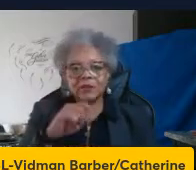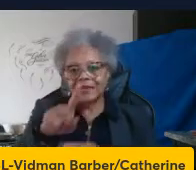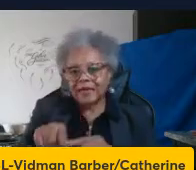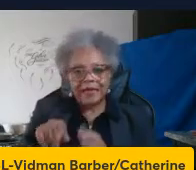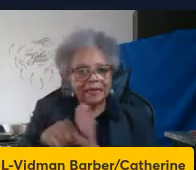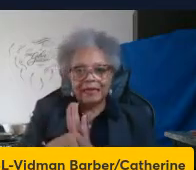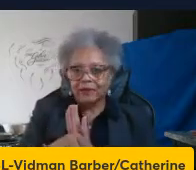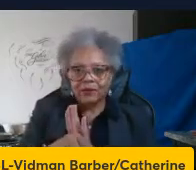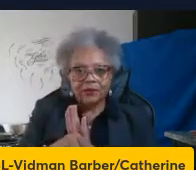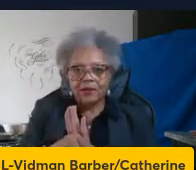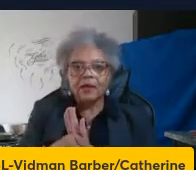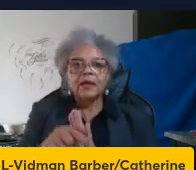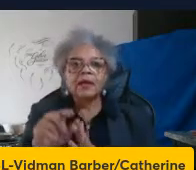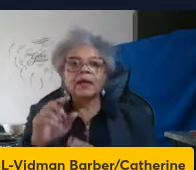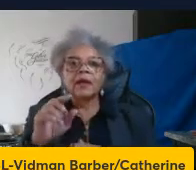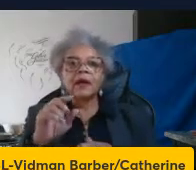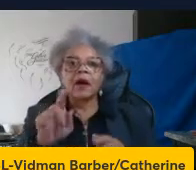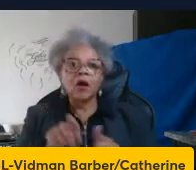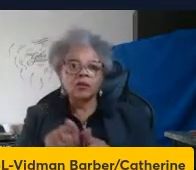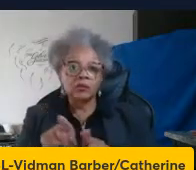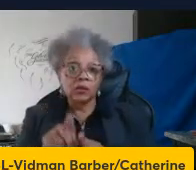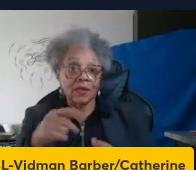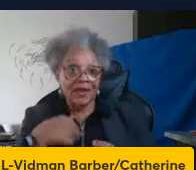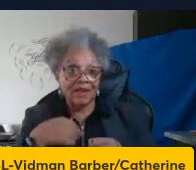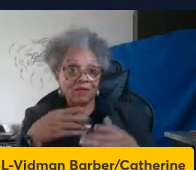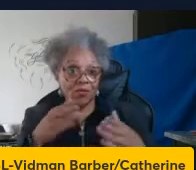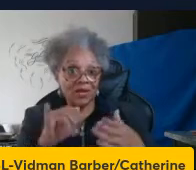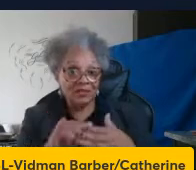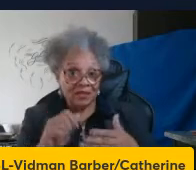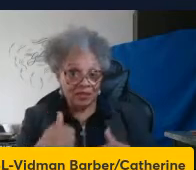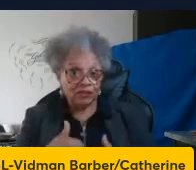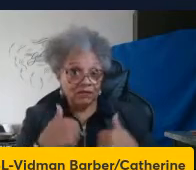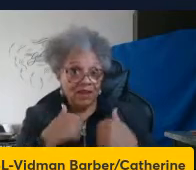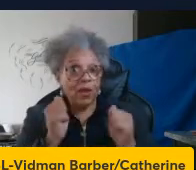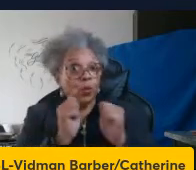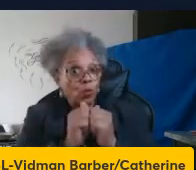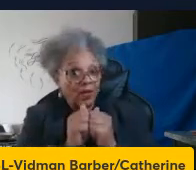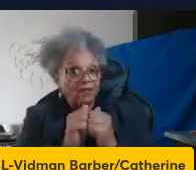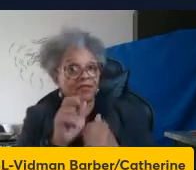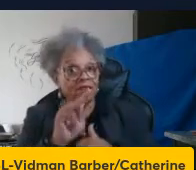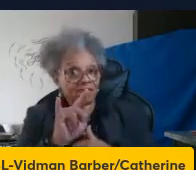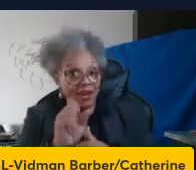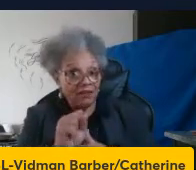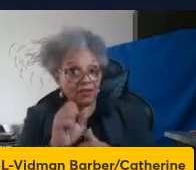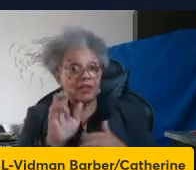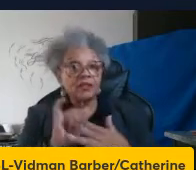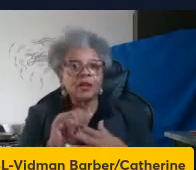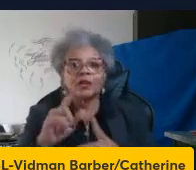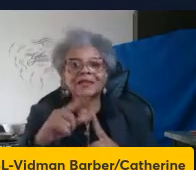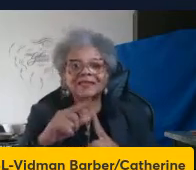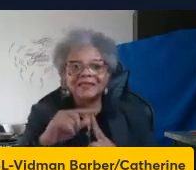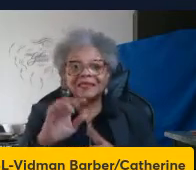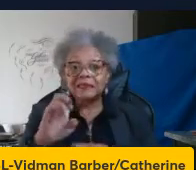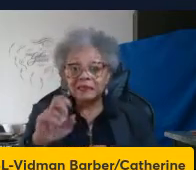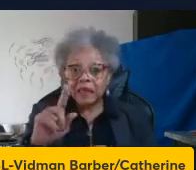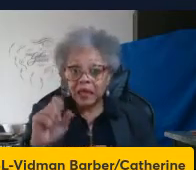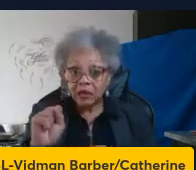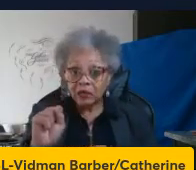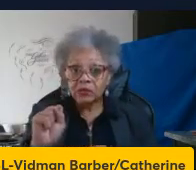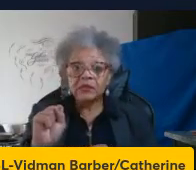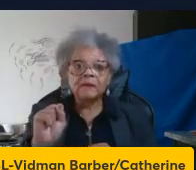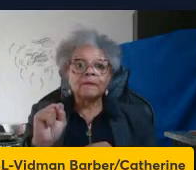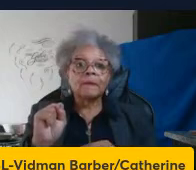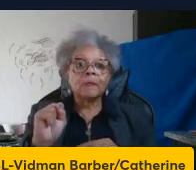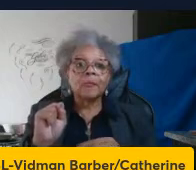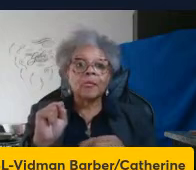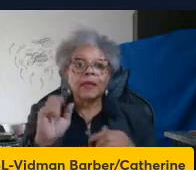Furthermore, they've evolved to have ways where they can survive with the virus. So, unlike CD4 T cells that die when they're infected, macrophages have